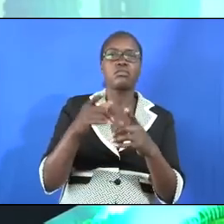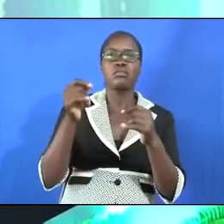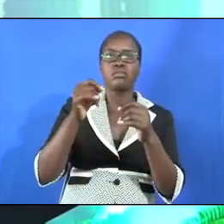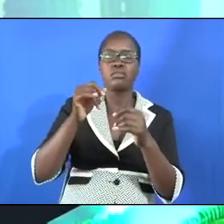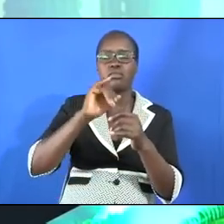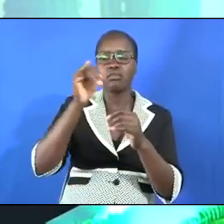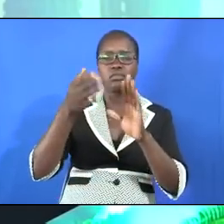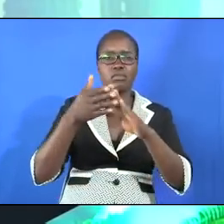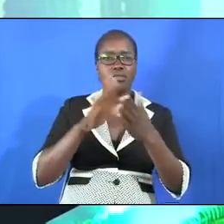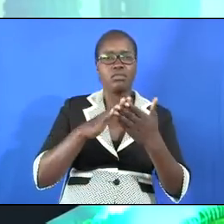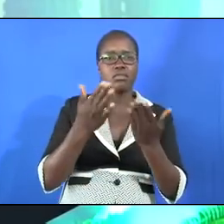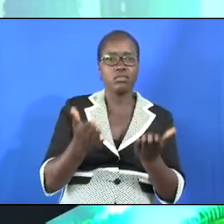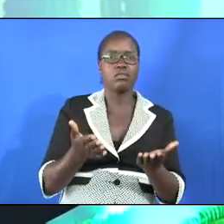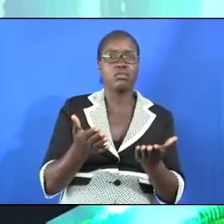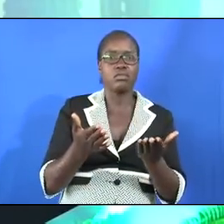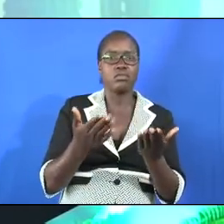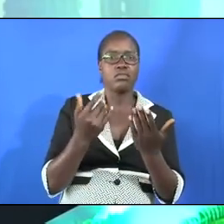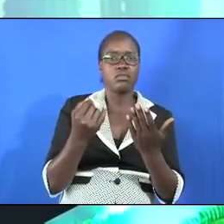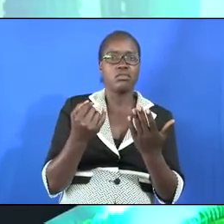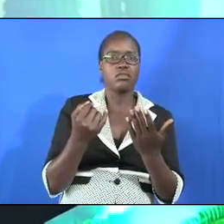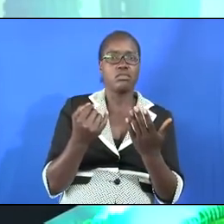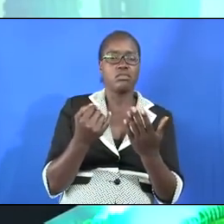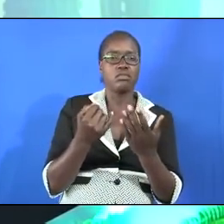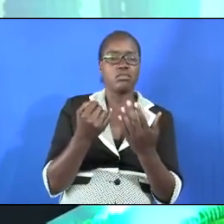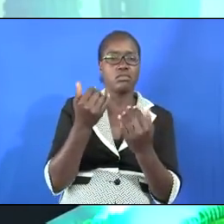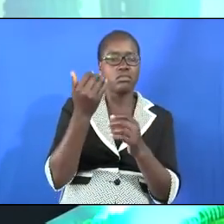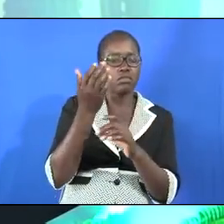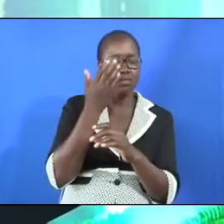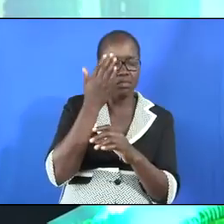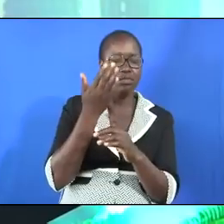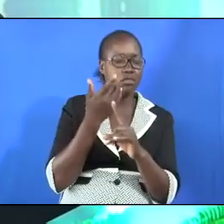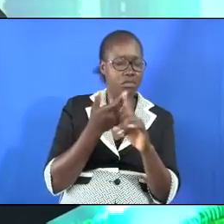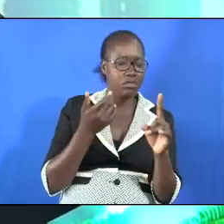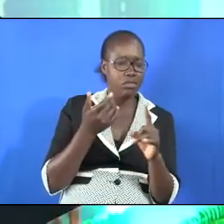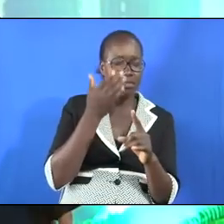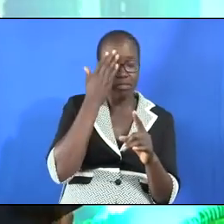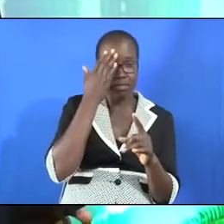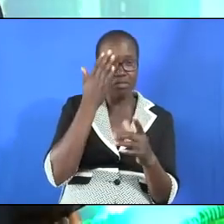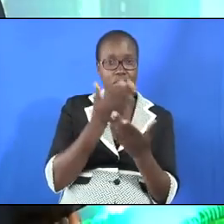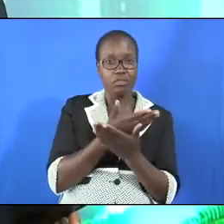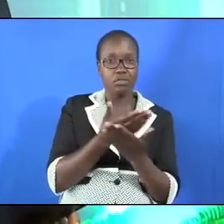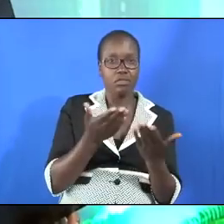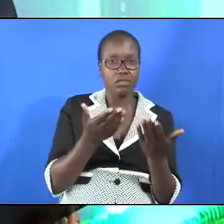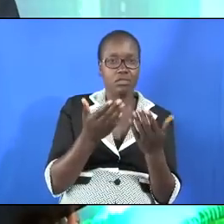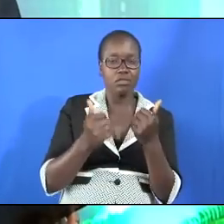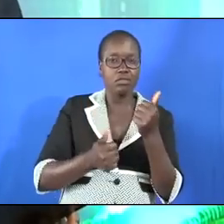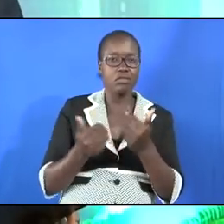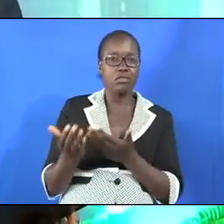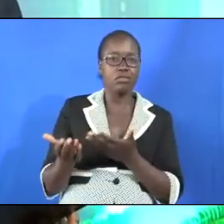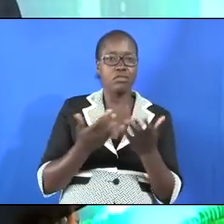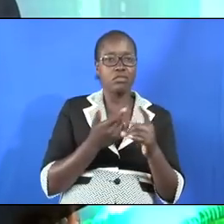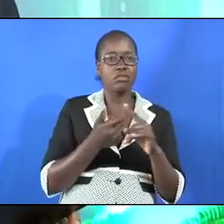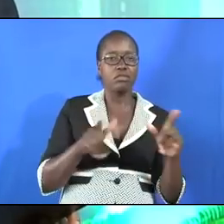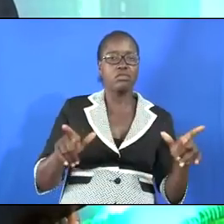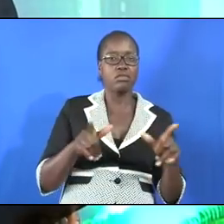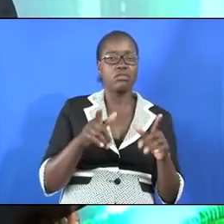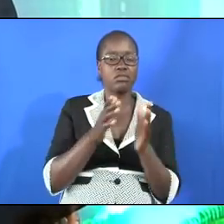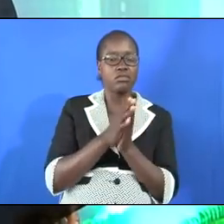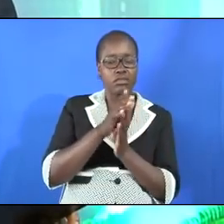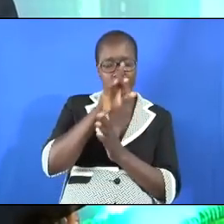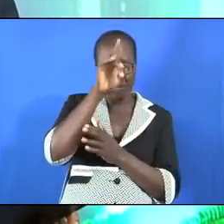here are your gods oh Israel which brought you up from the land of Egypt this is king Jeroboam introducing